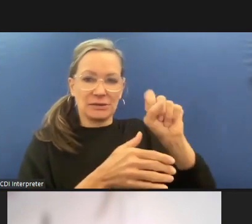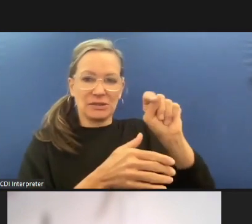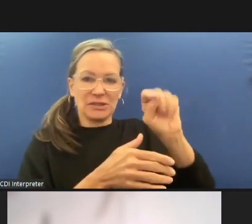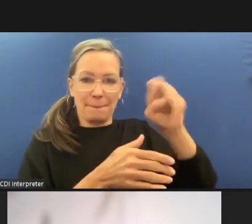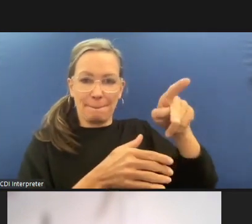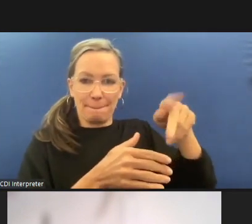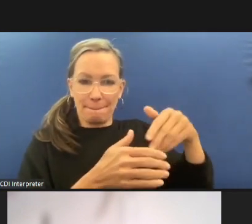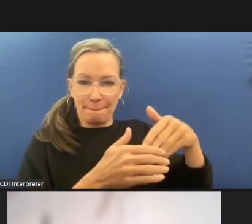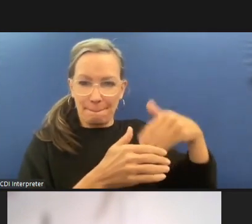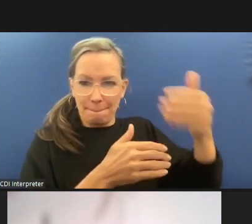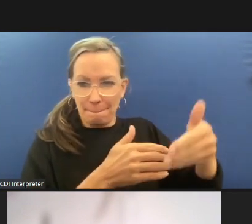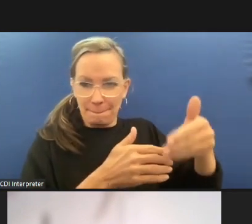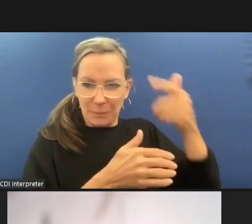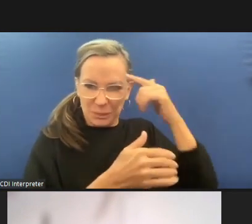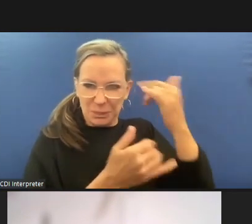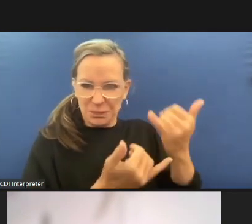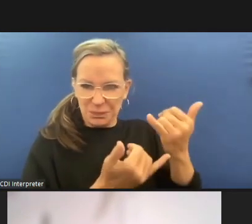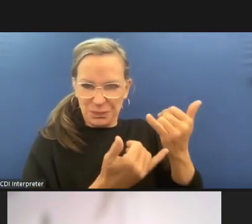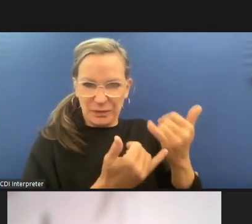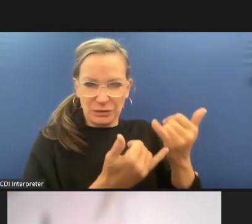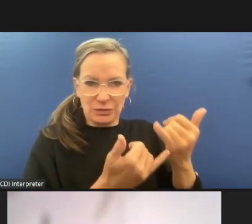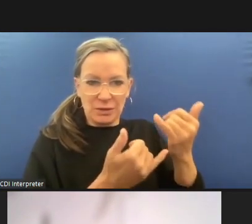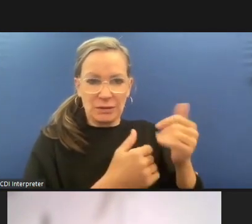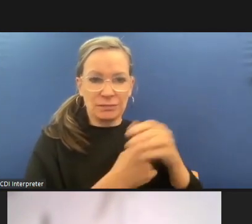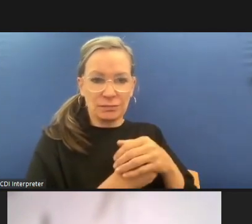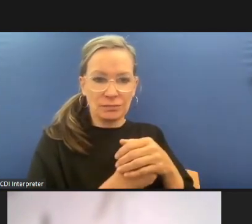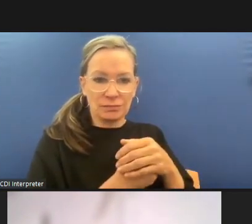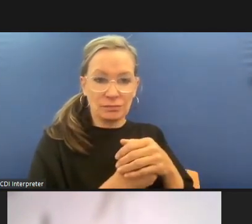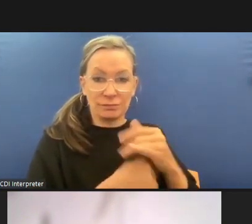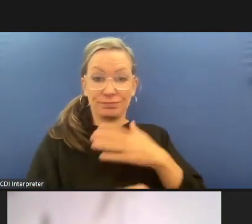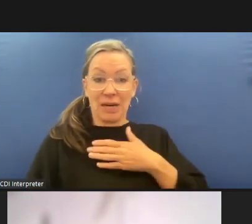share my screen briefly um